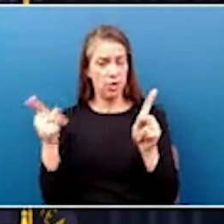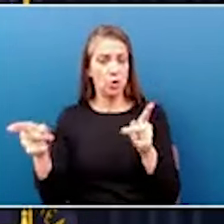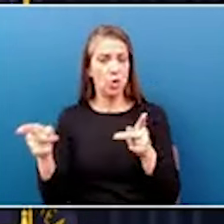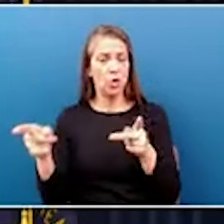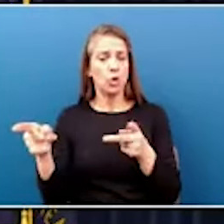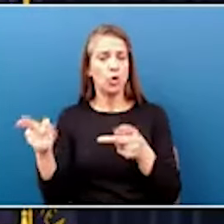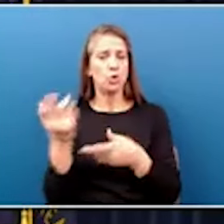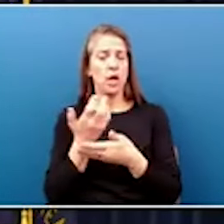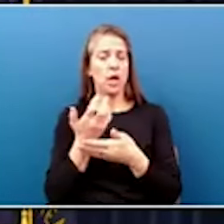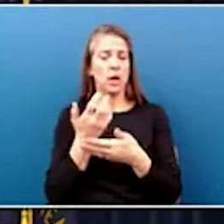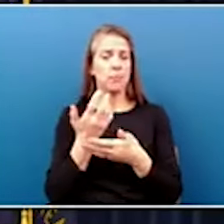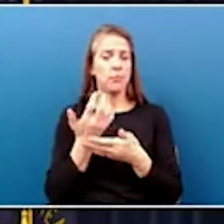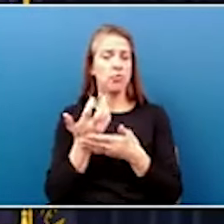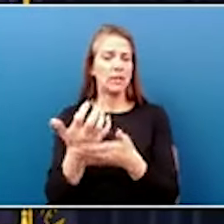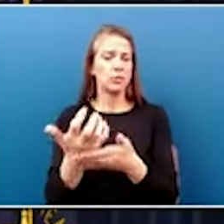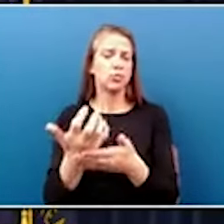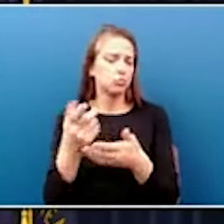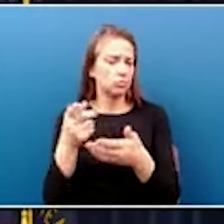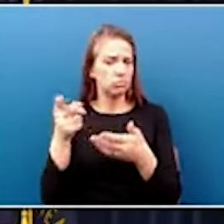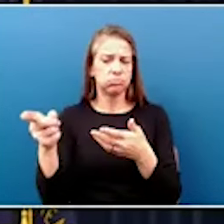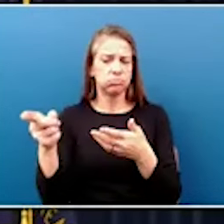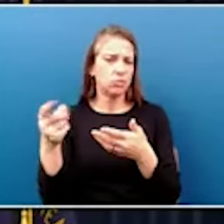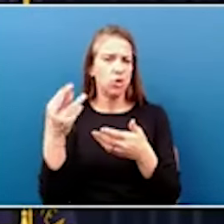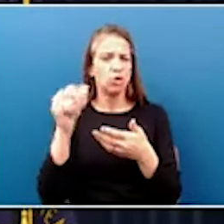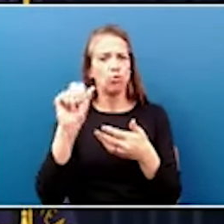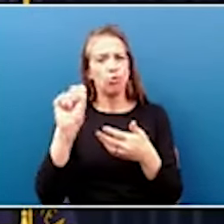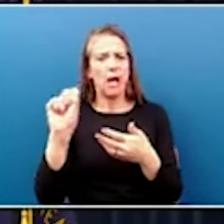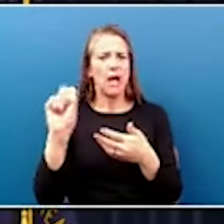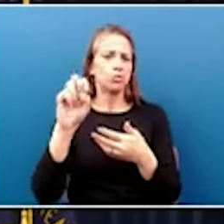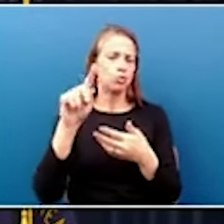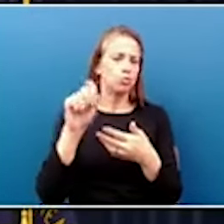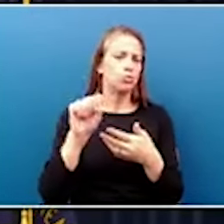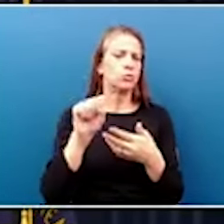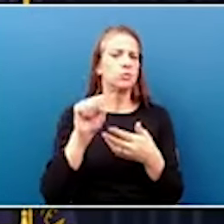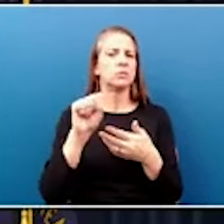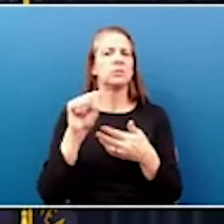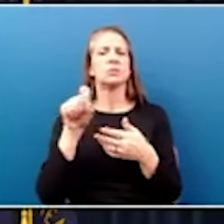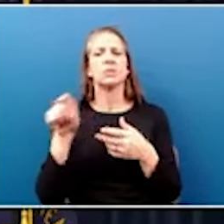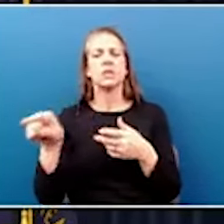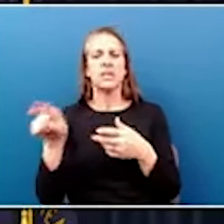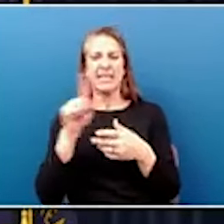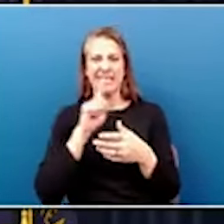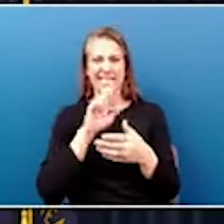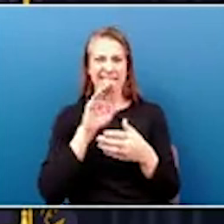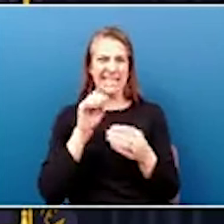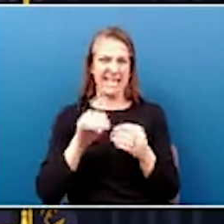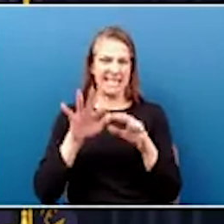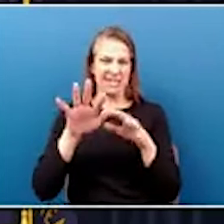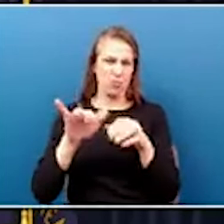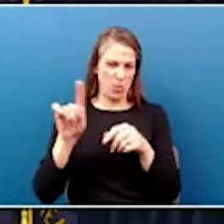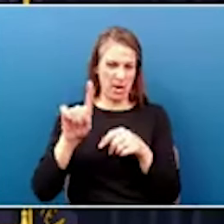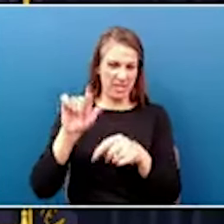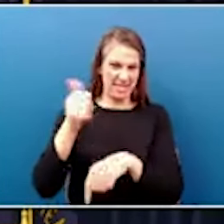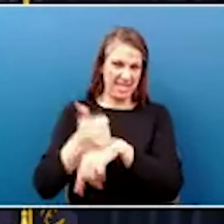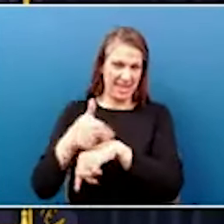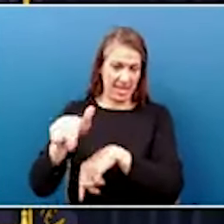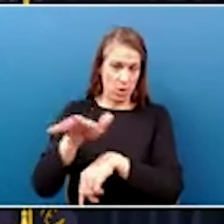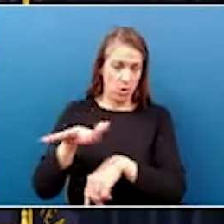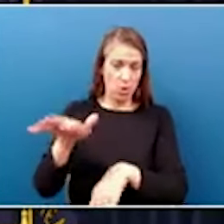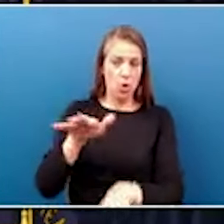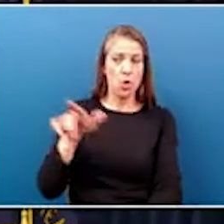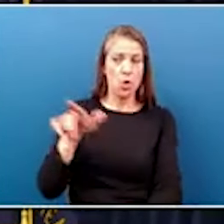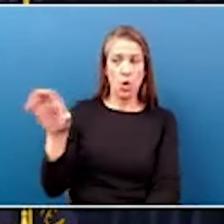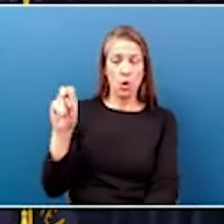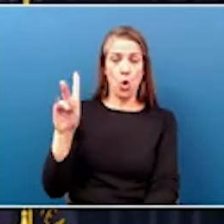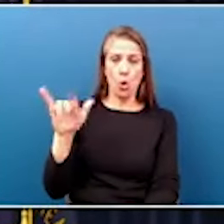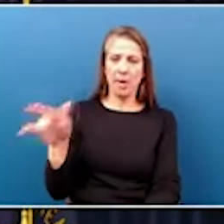move our region forward. Paintsville is geographically centered right on the 23 corridor. And I'm glad Kobe Hall was here today. Soar is a very